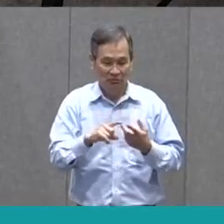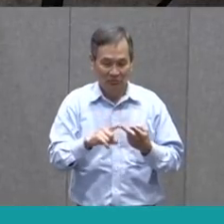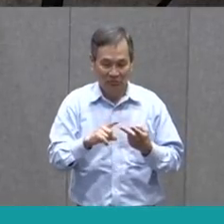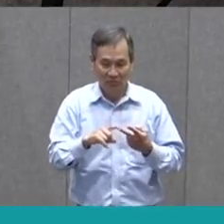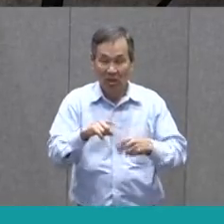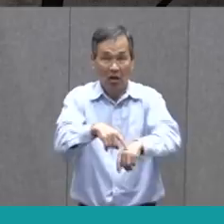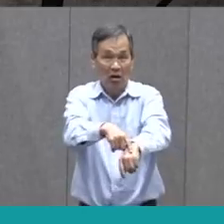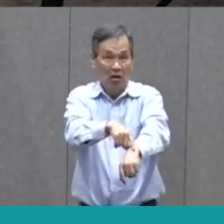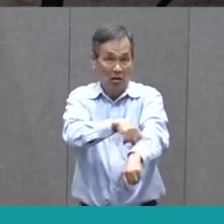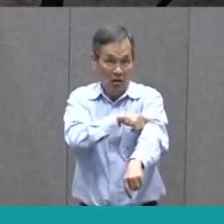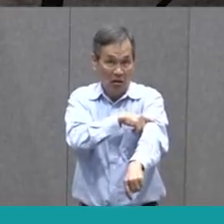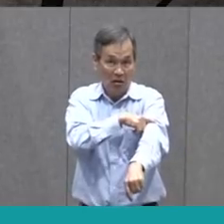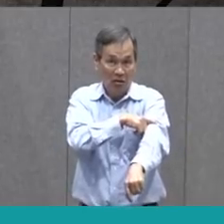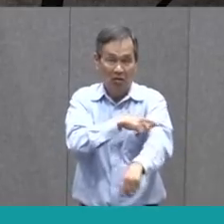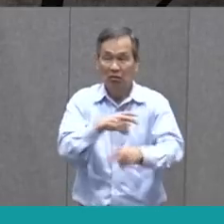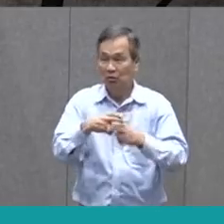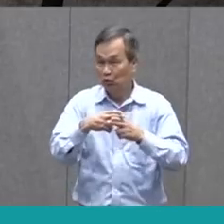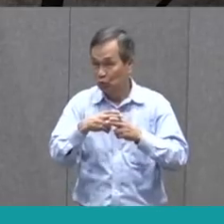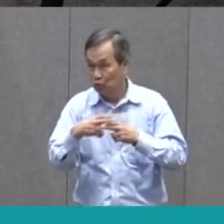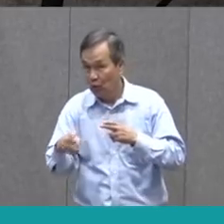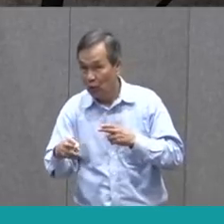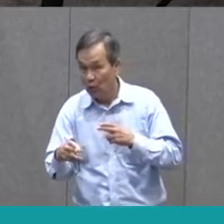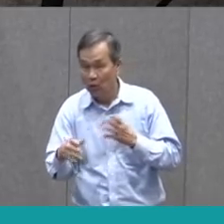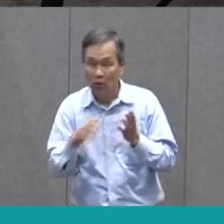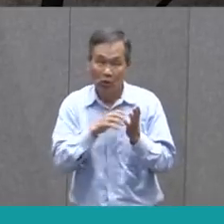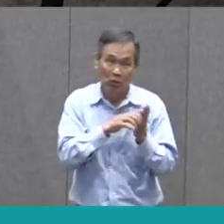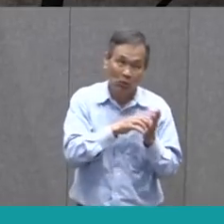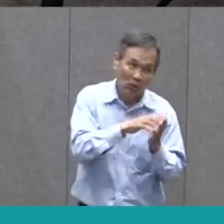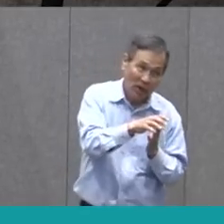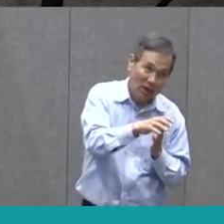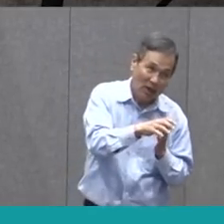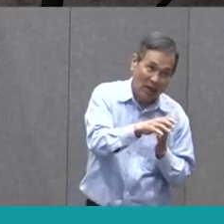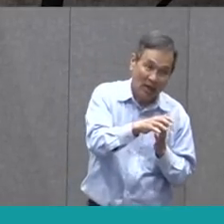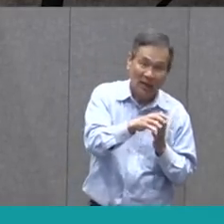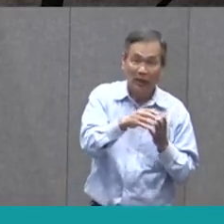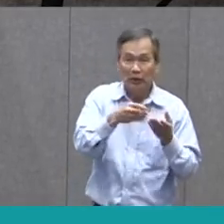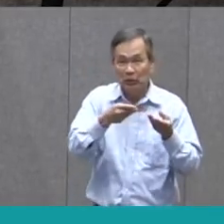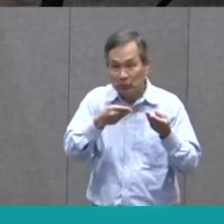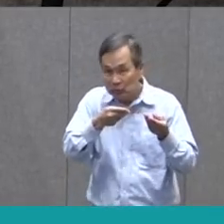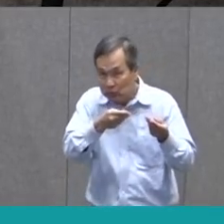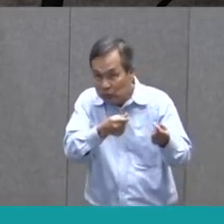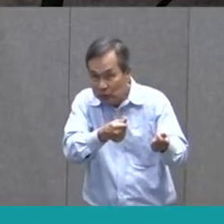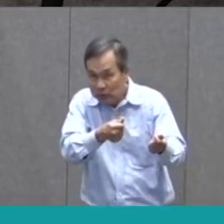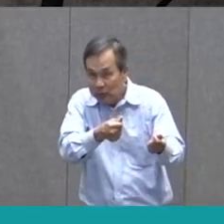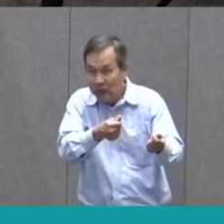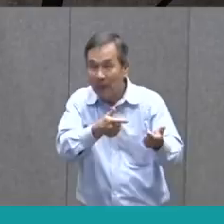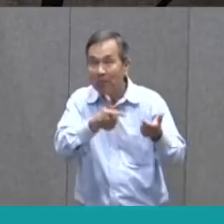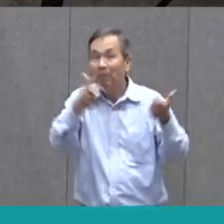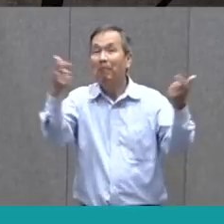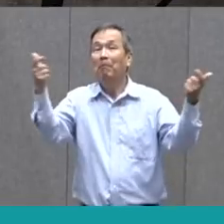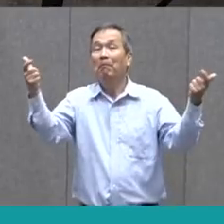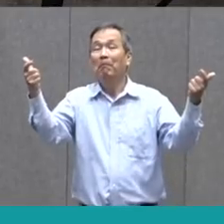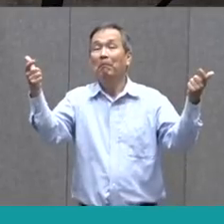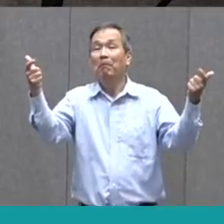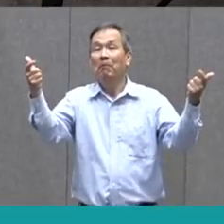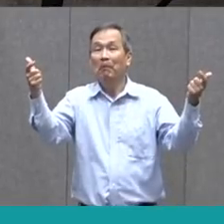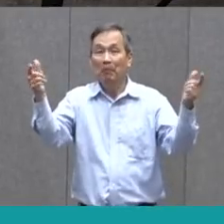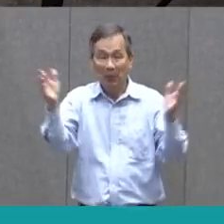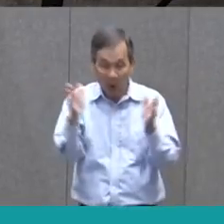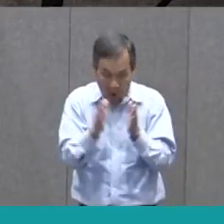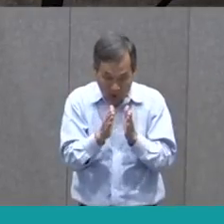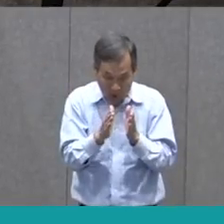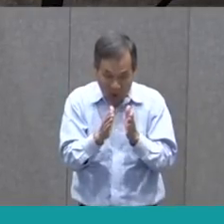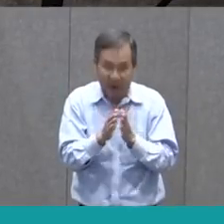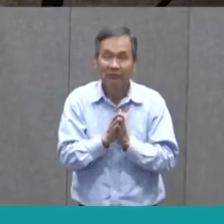short, rough, smooth, big, small. All,